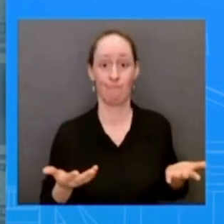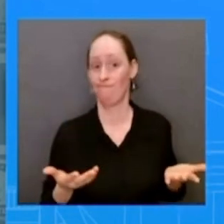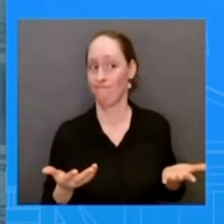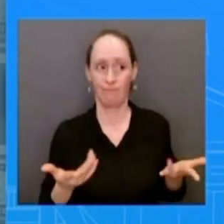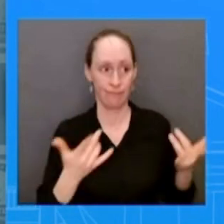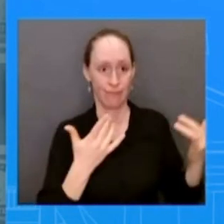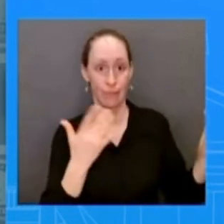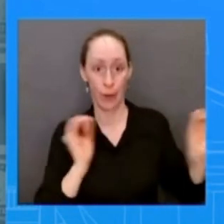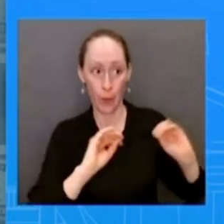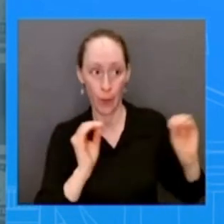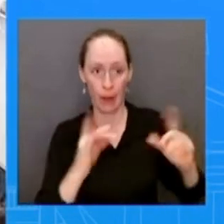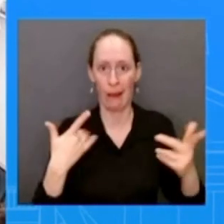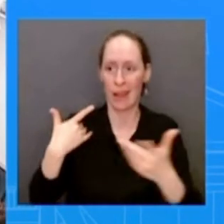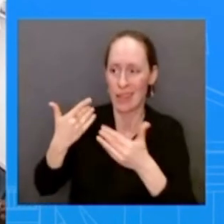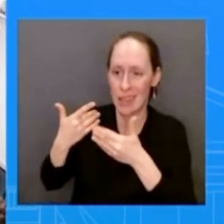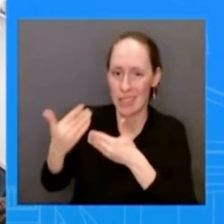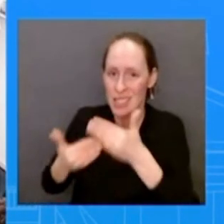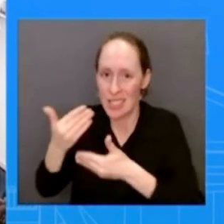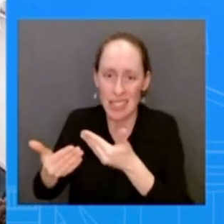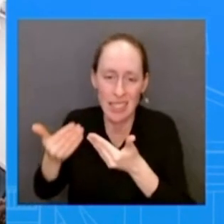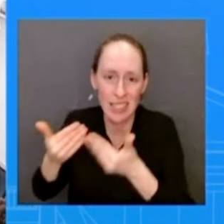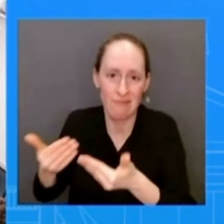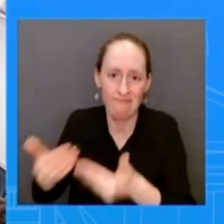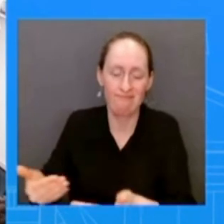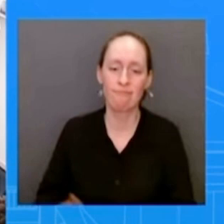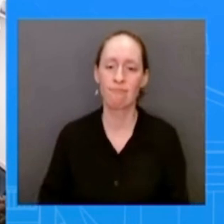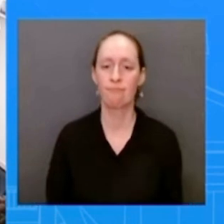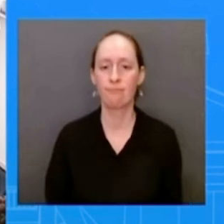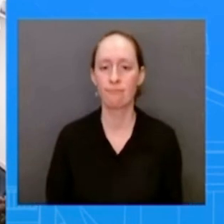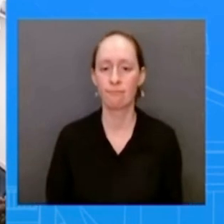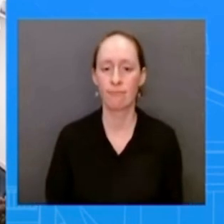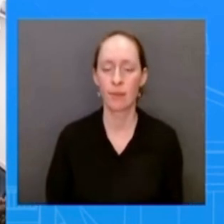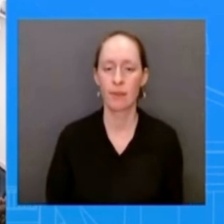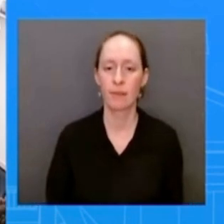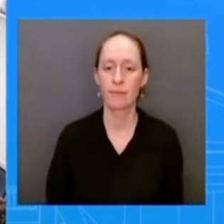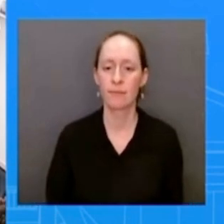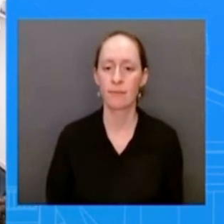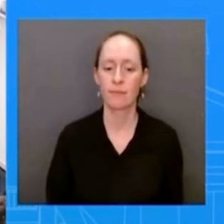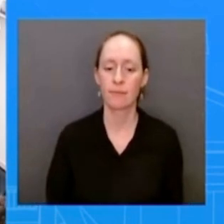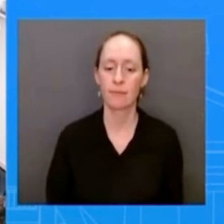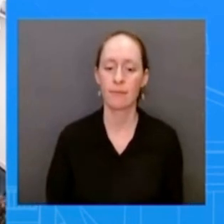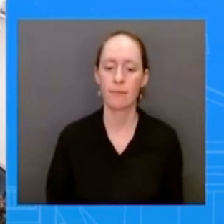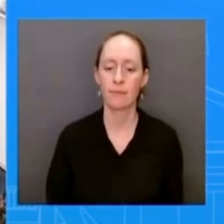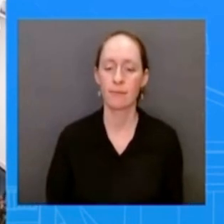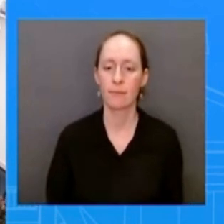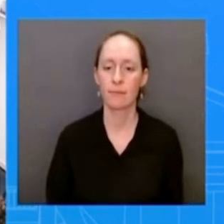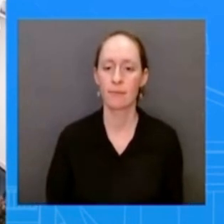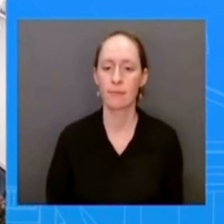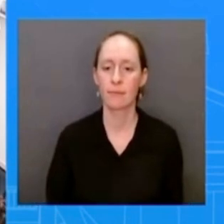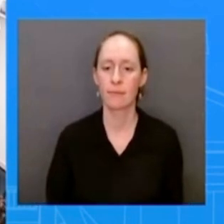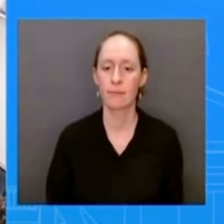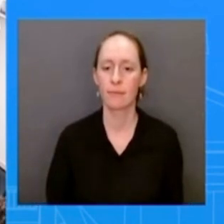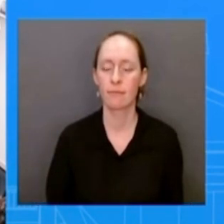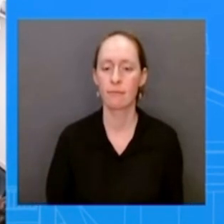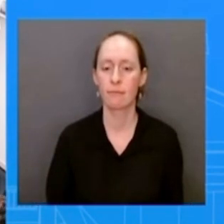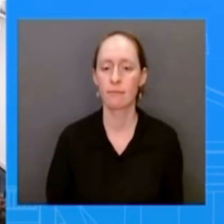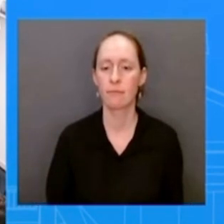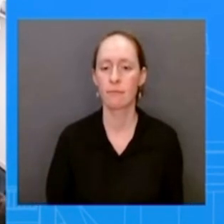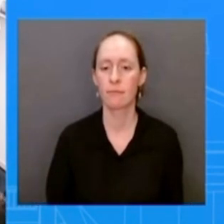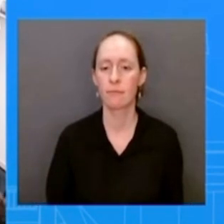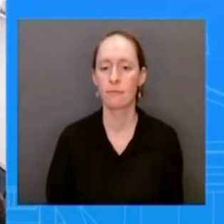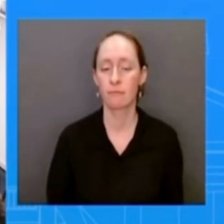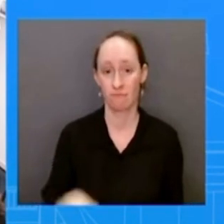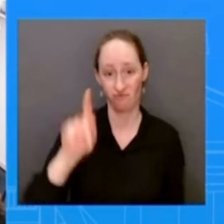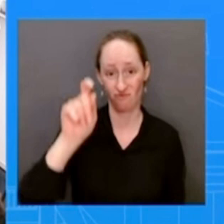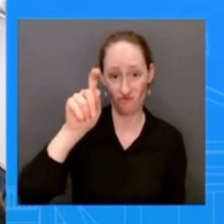up on china is the um president concerned that a cold war with china uh is veering into a